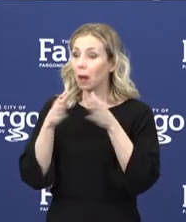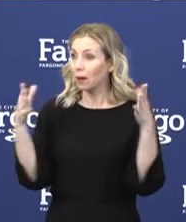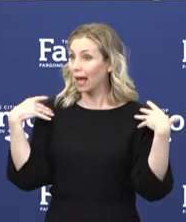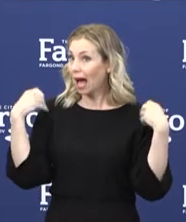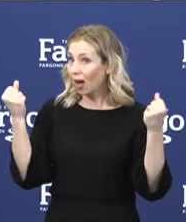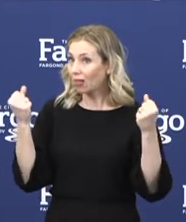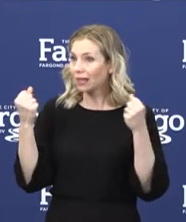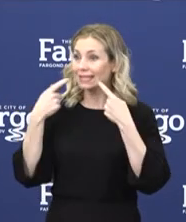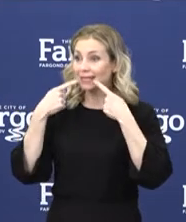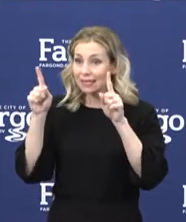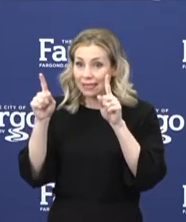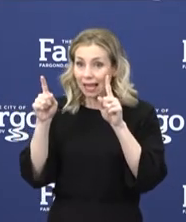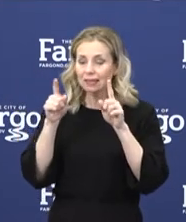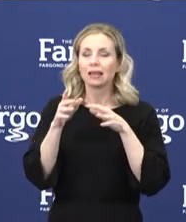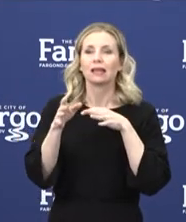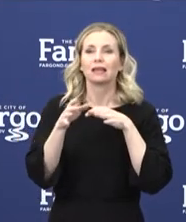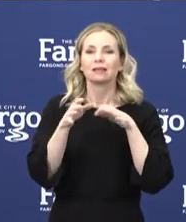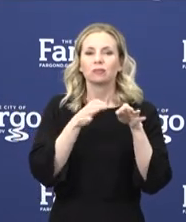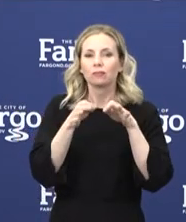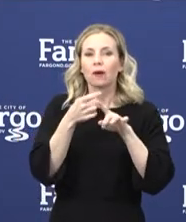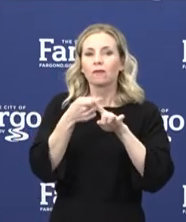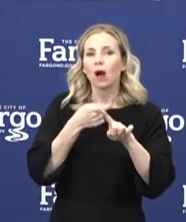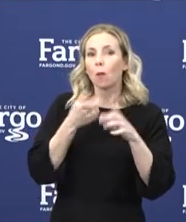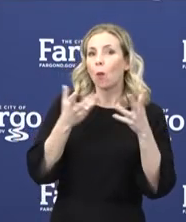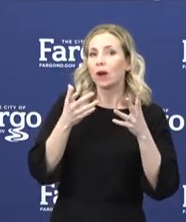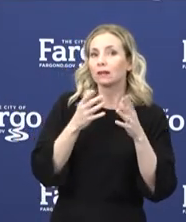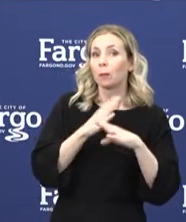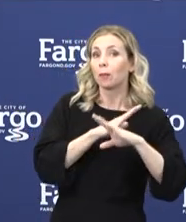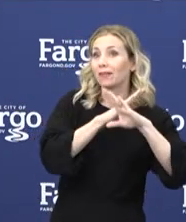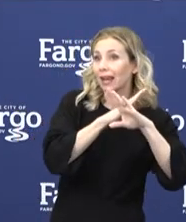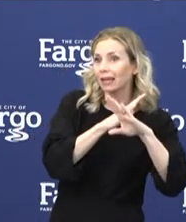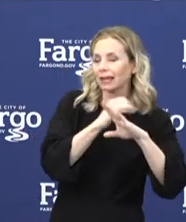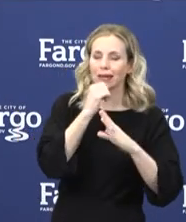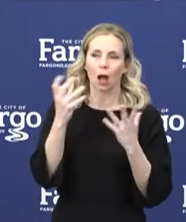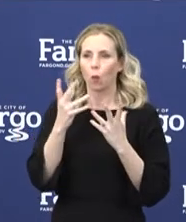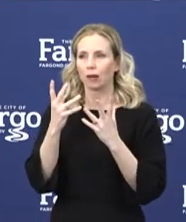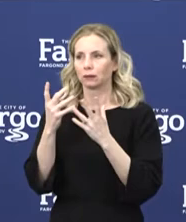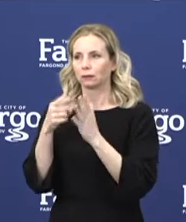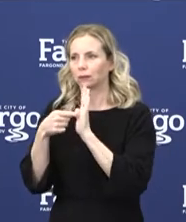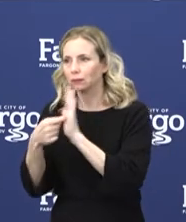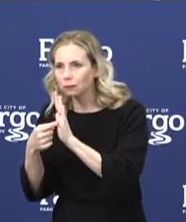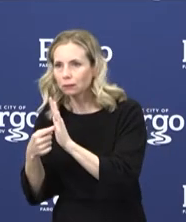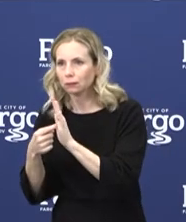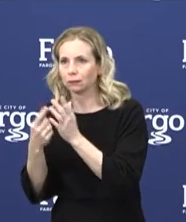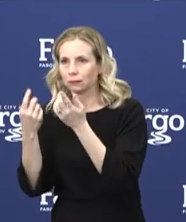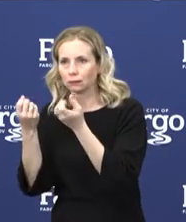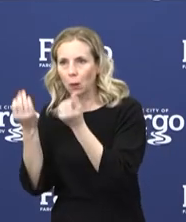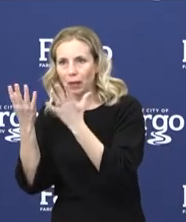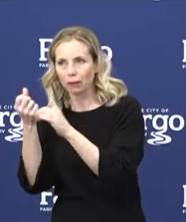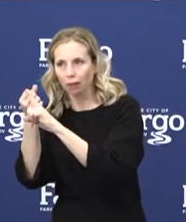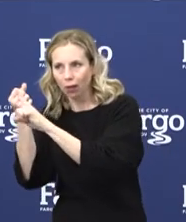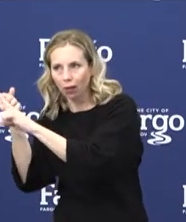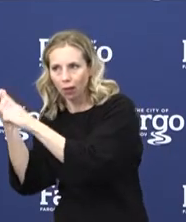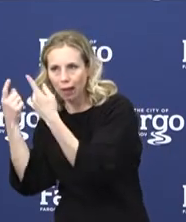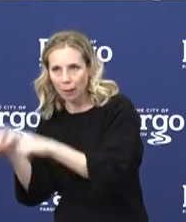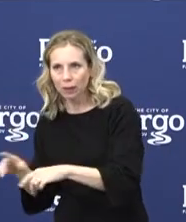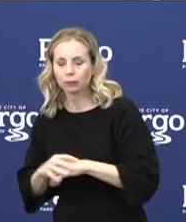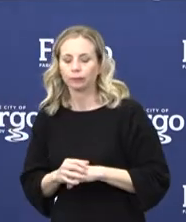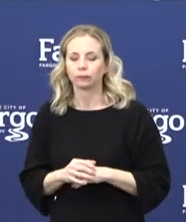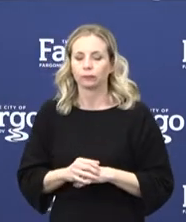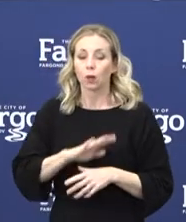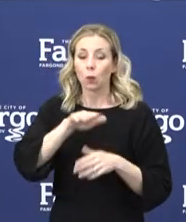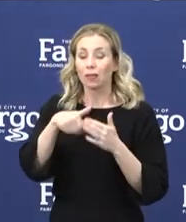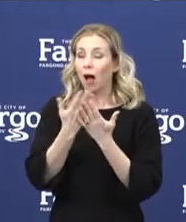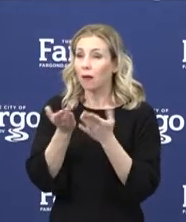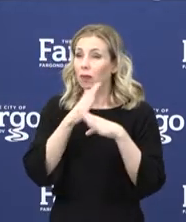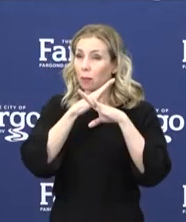by what's prevented and not by what's produced. So sometimes those efforts are often taken for granted. With all of the prevention practices put